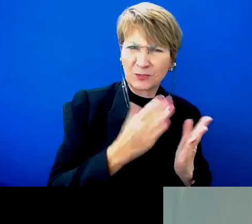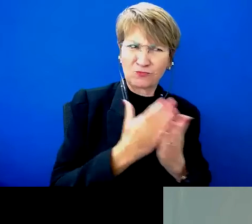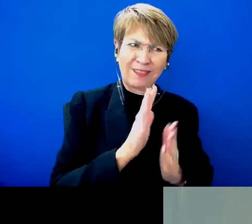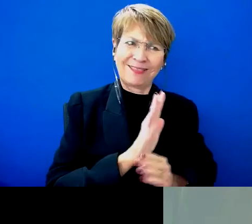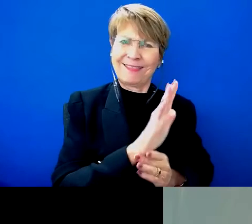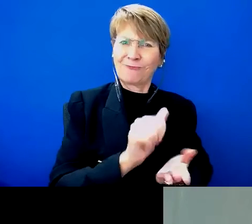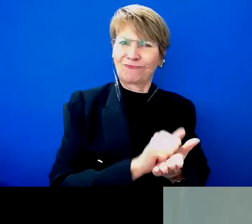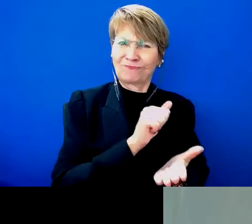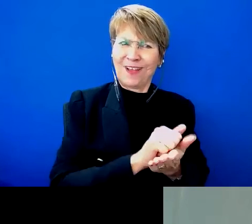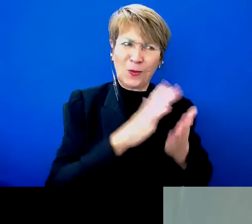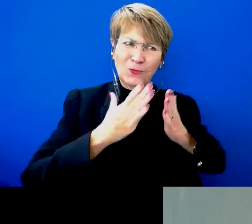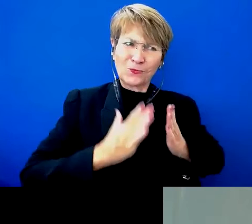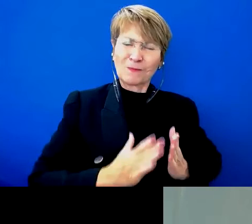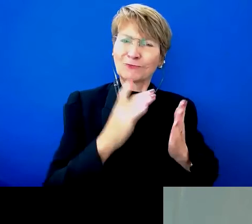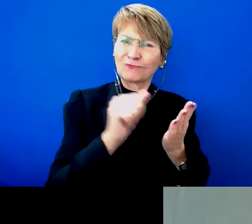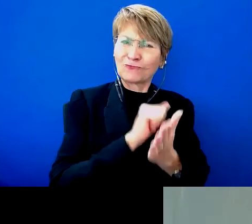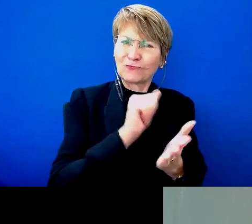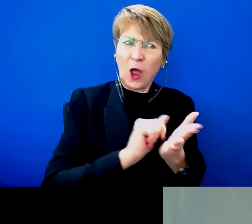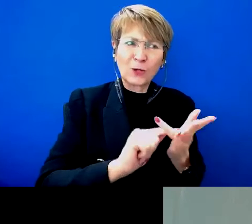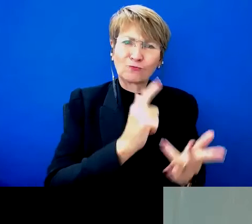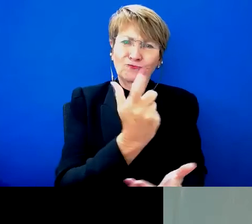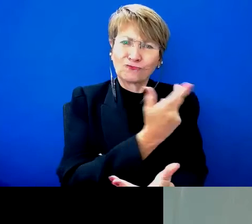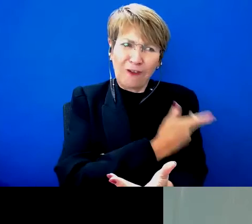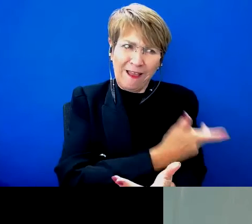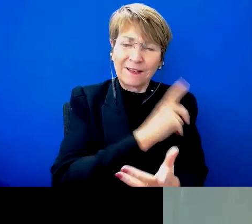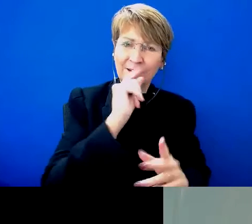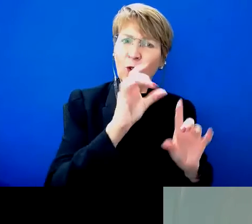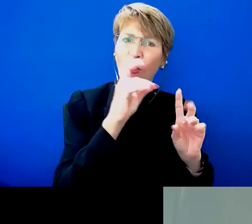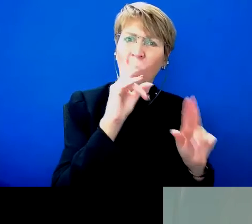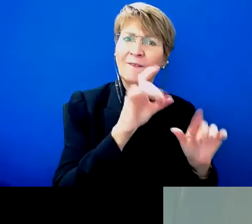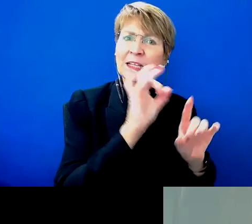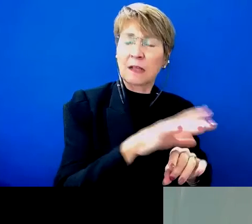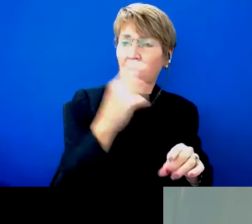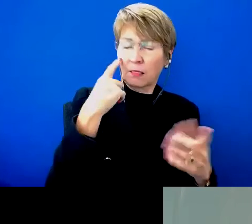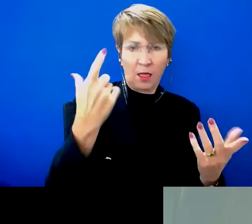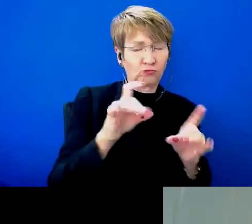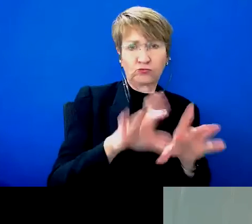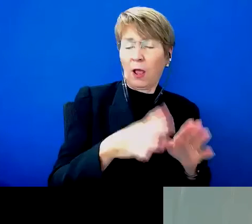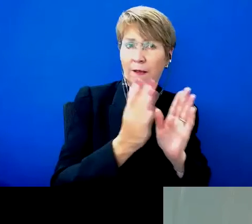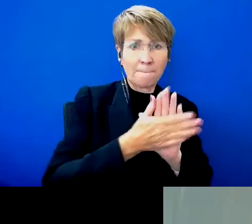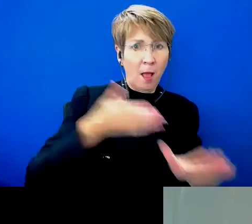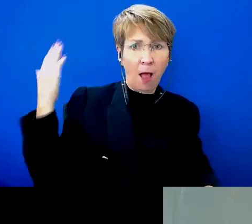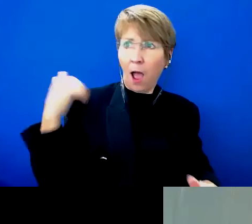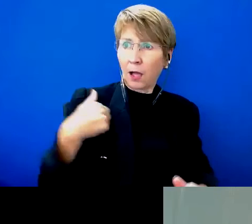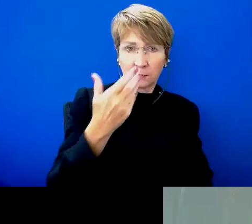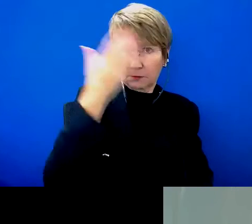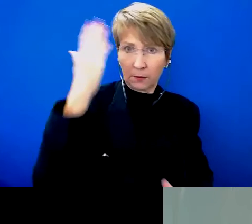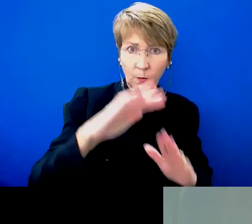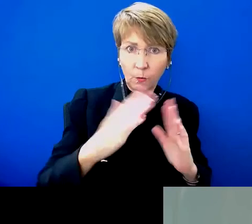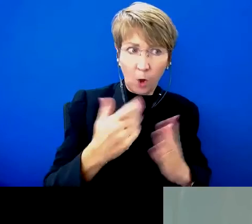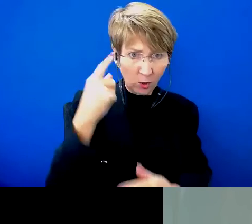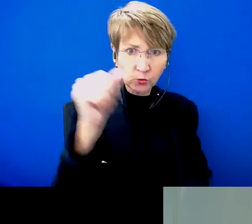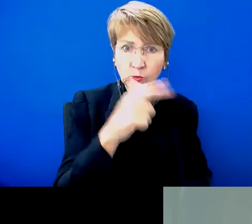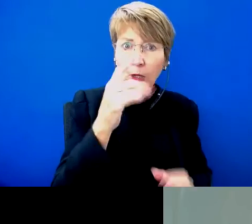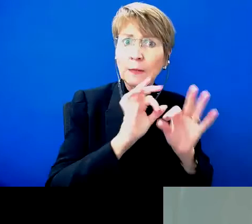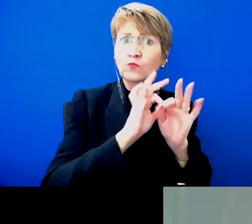at this point in time in Australia. And Australia can do better. Absolutely. Thanks, Libby. And you've probably already hit the nail on